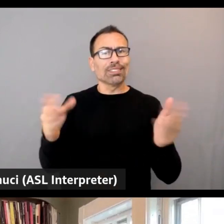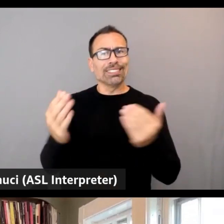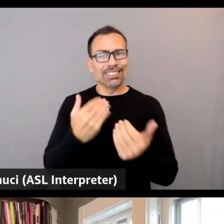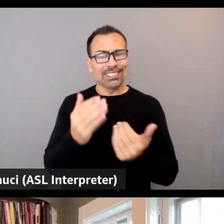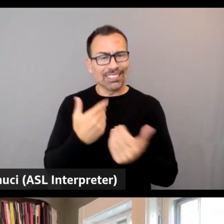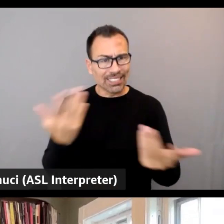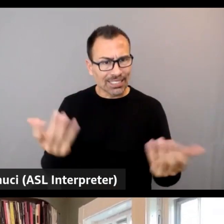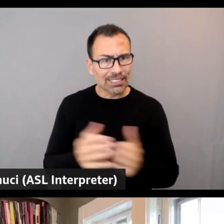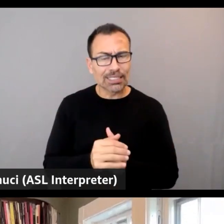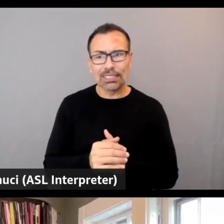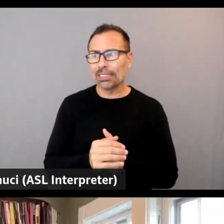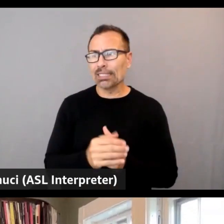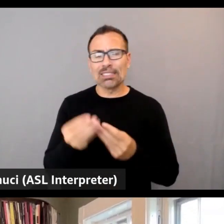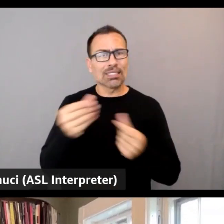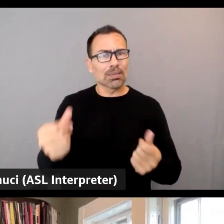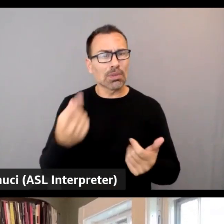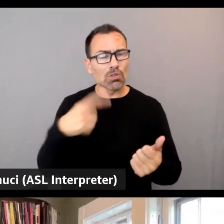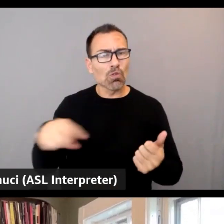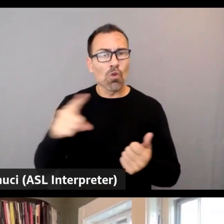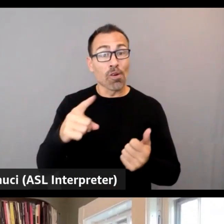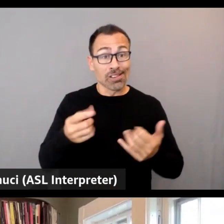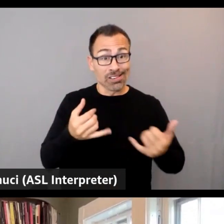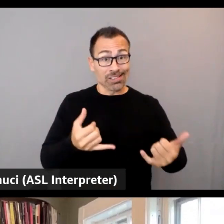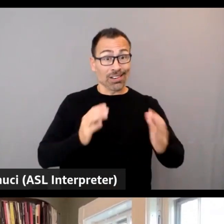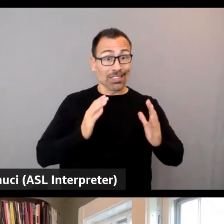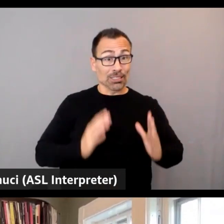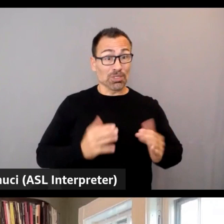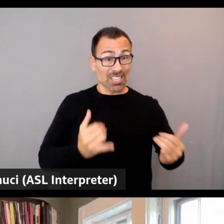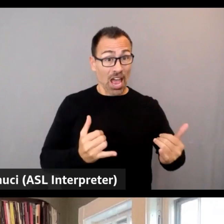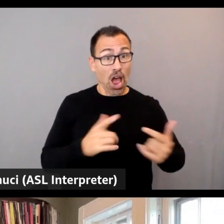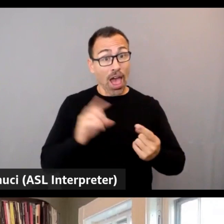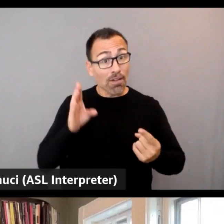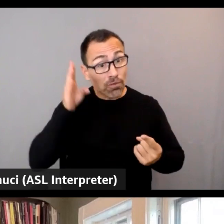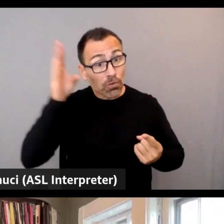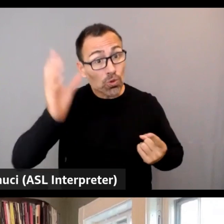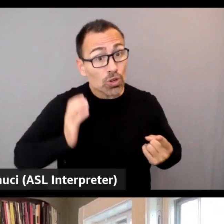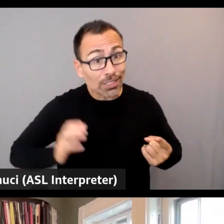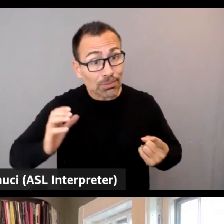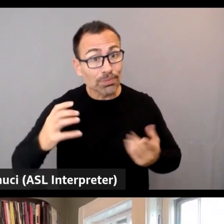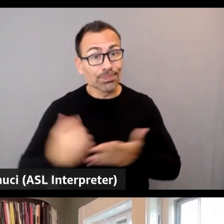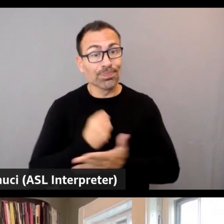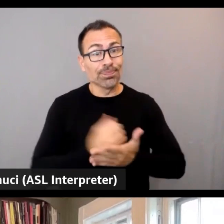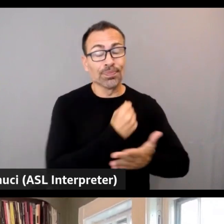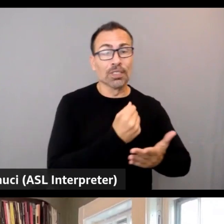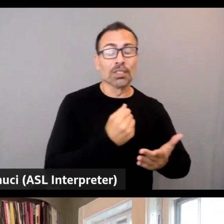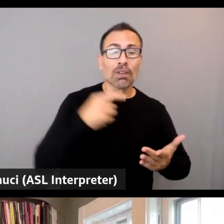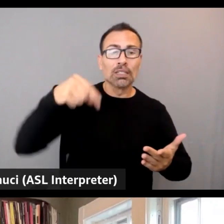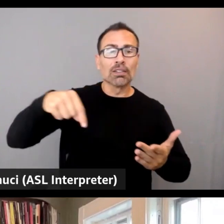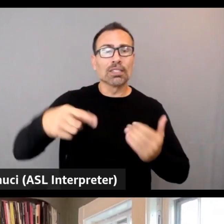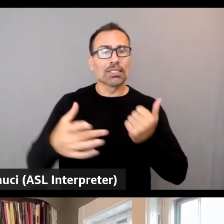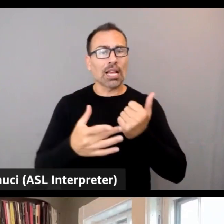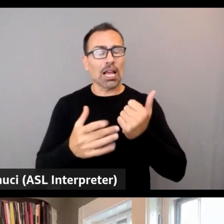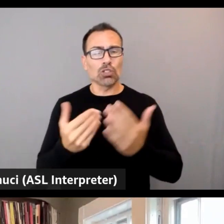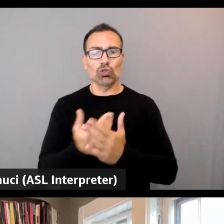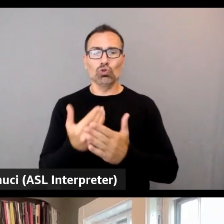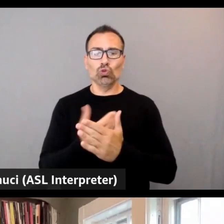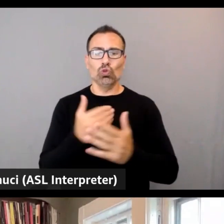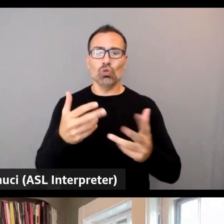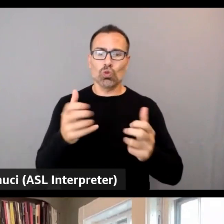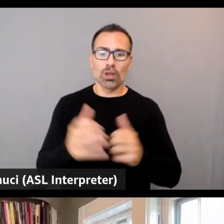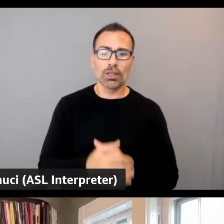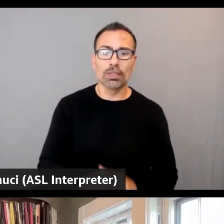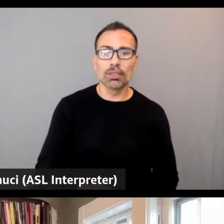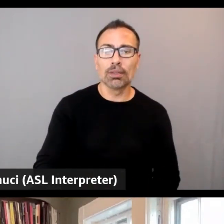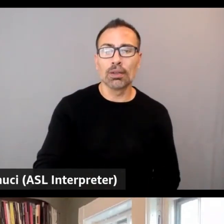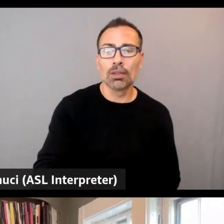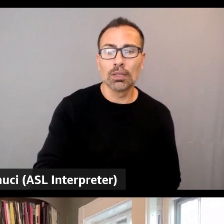current and future customers to work really to take advantage of this new technology quickly and do